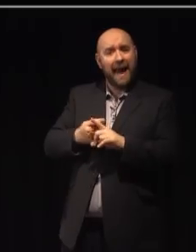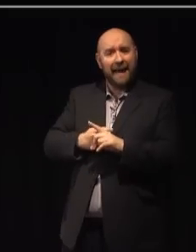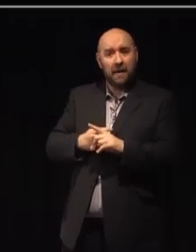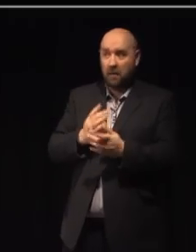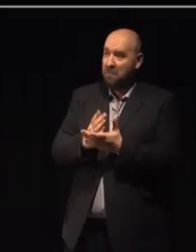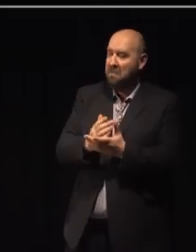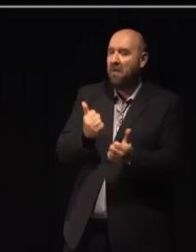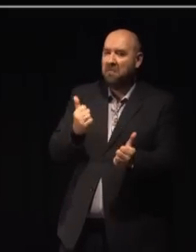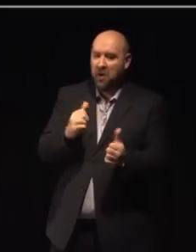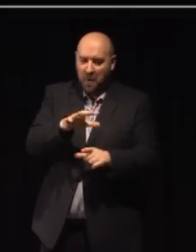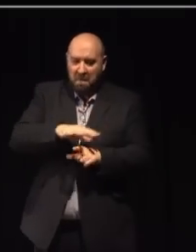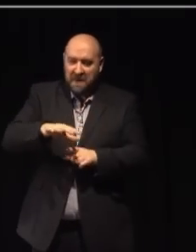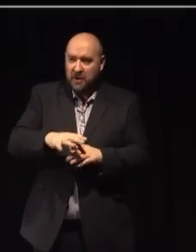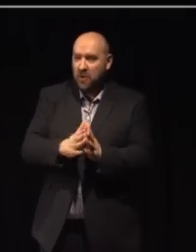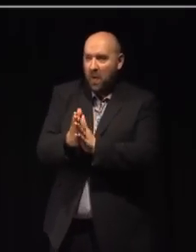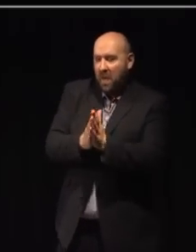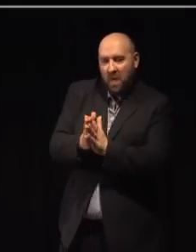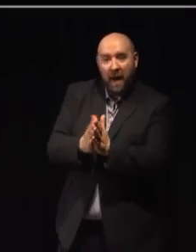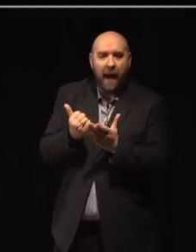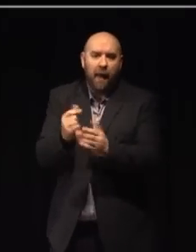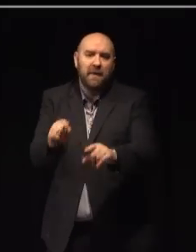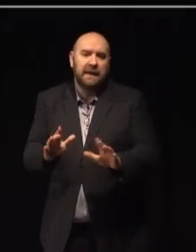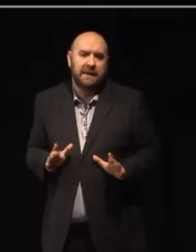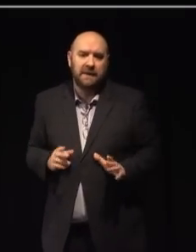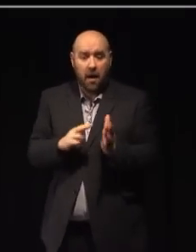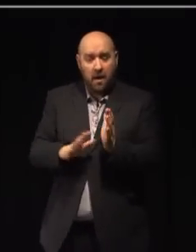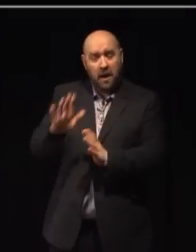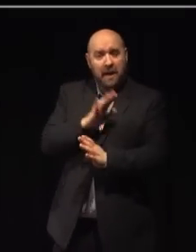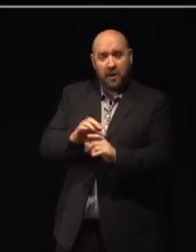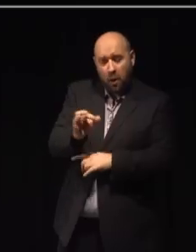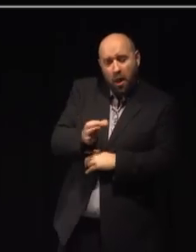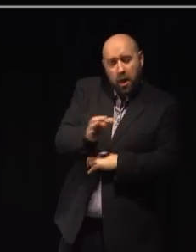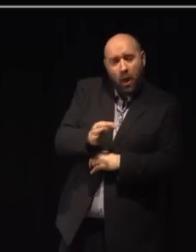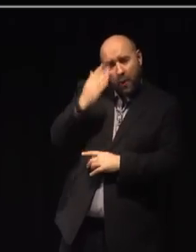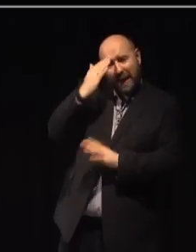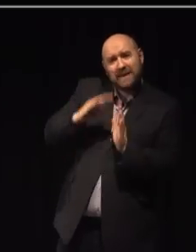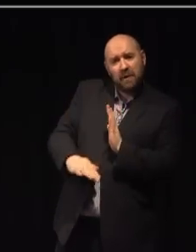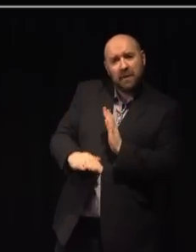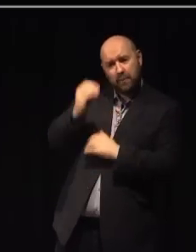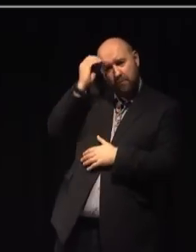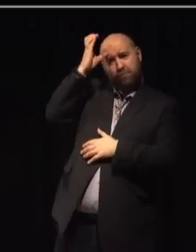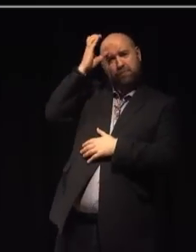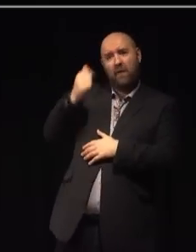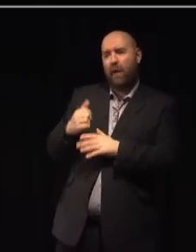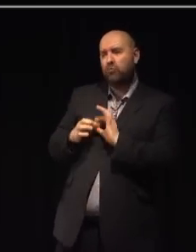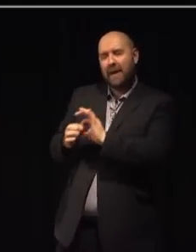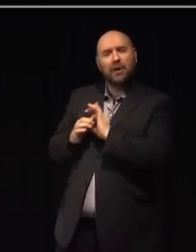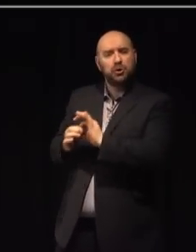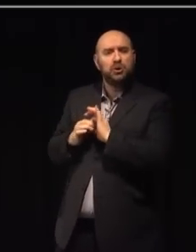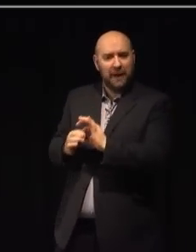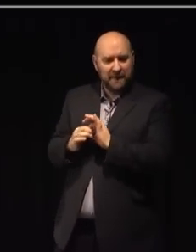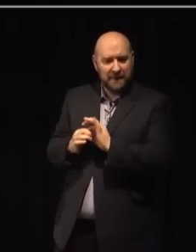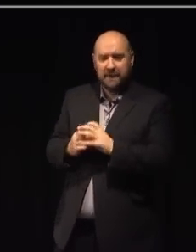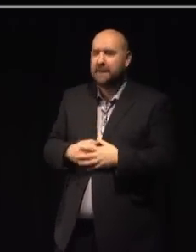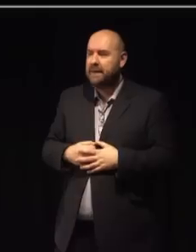positioned to help make this happen because of our national and local expertise and relationships. So I